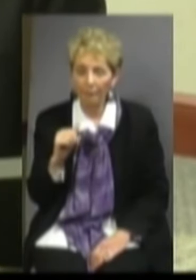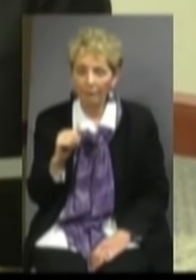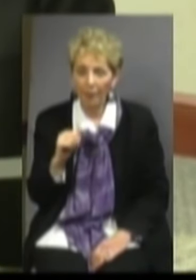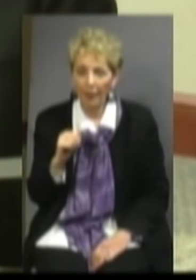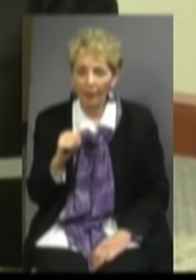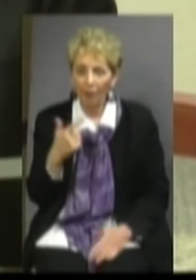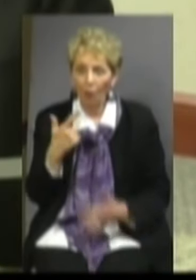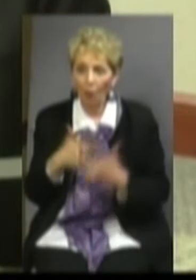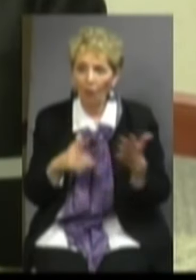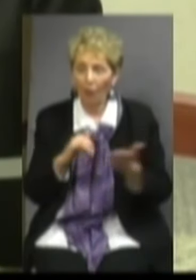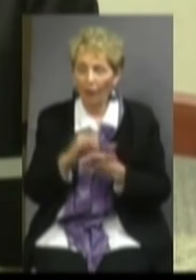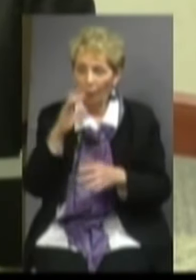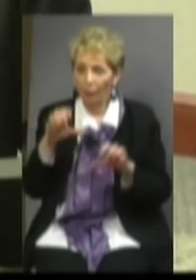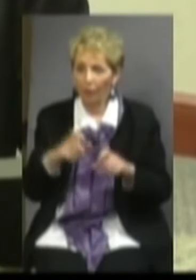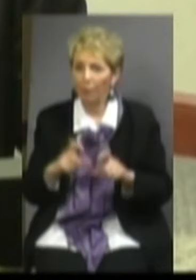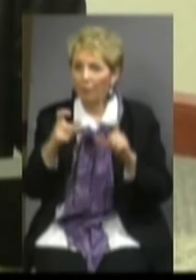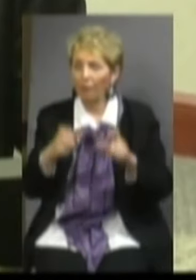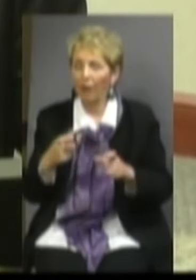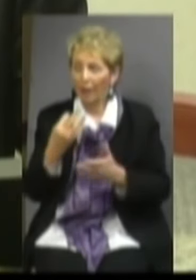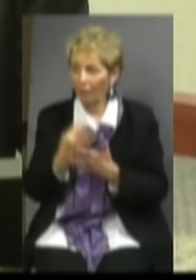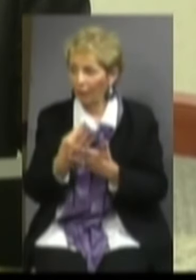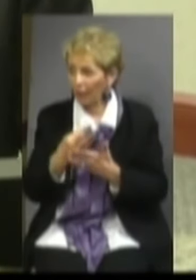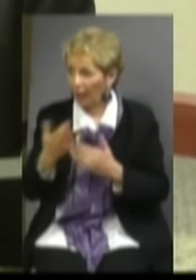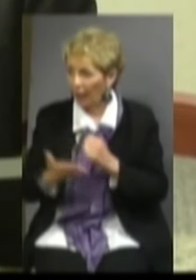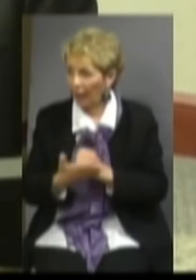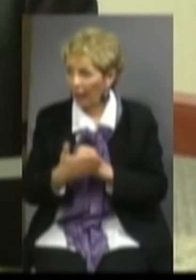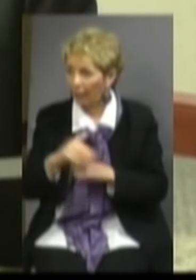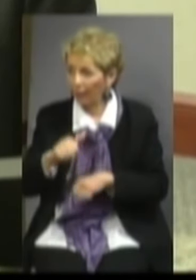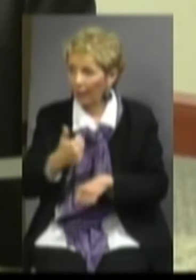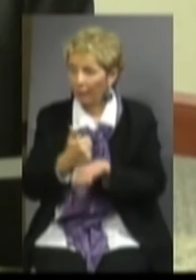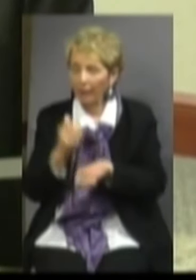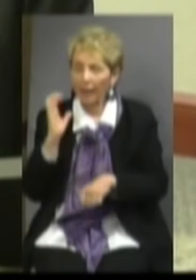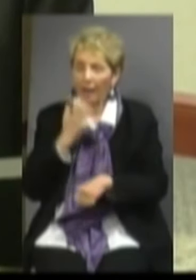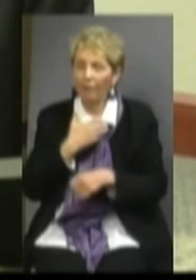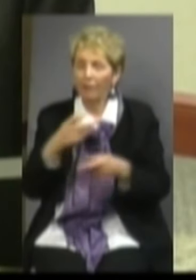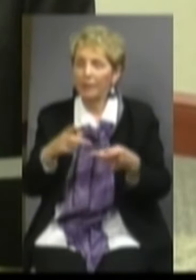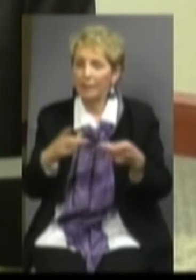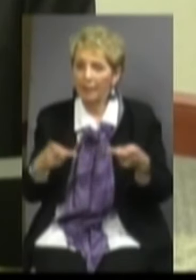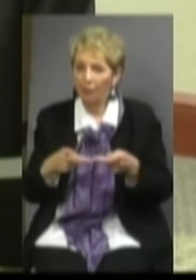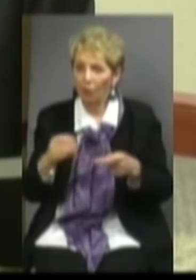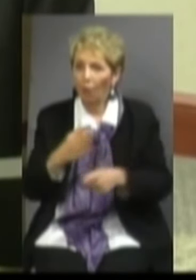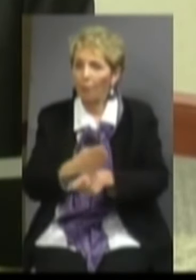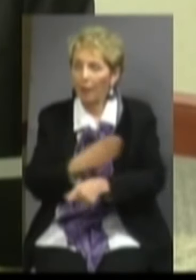What that will do is help provide funds to help us build or alter our facilities at the college.